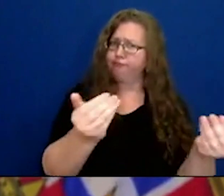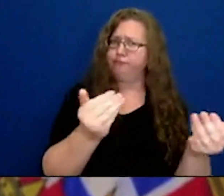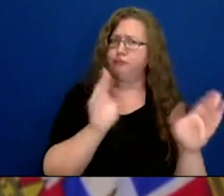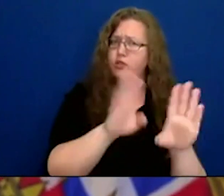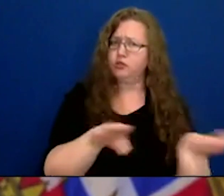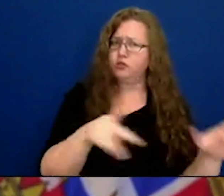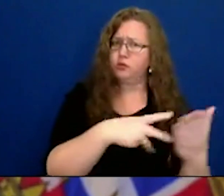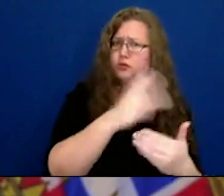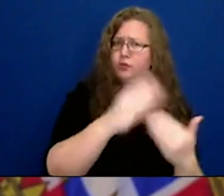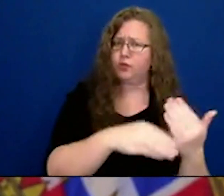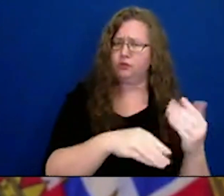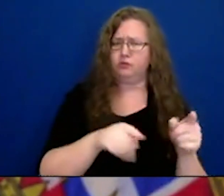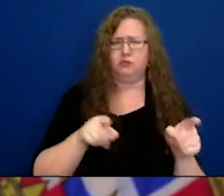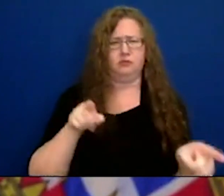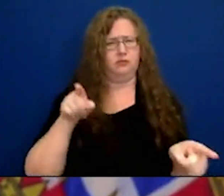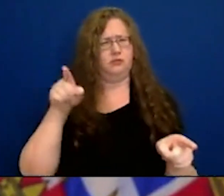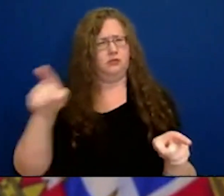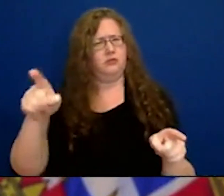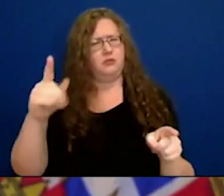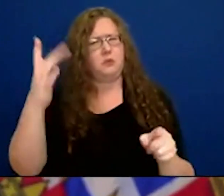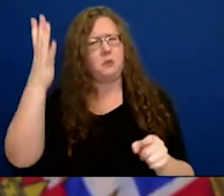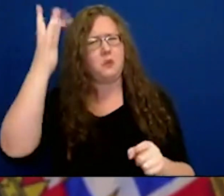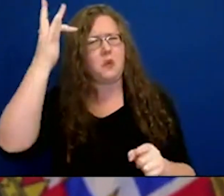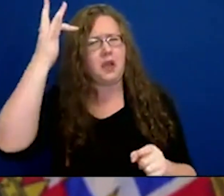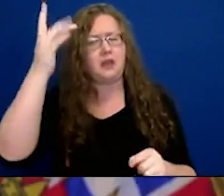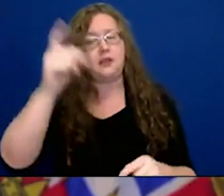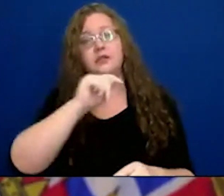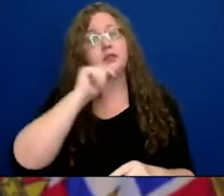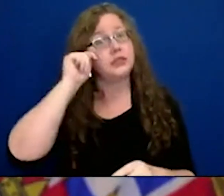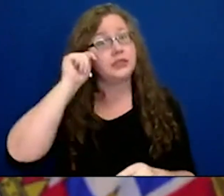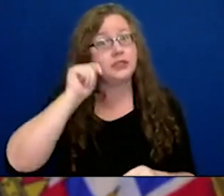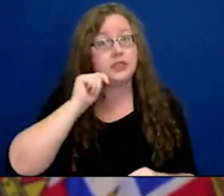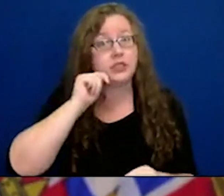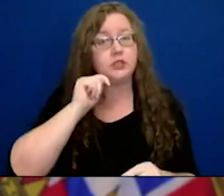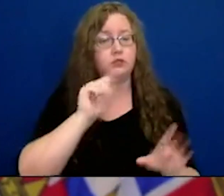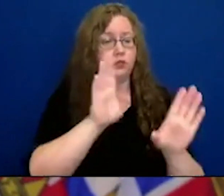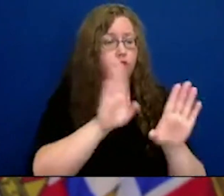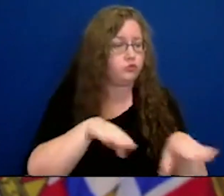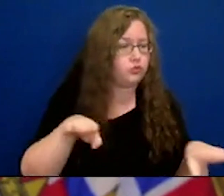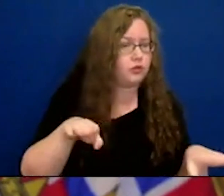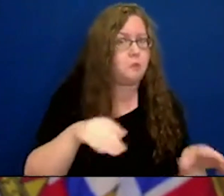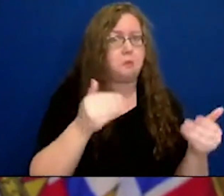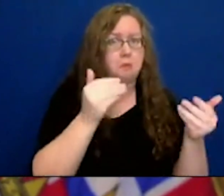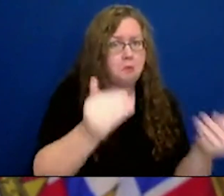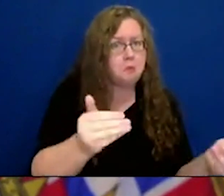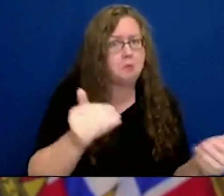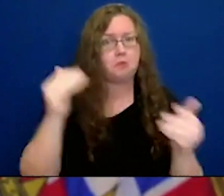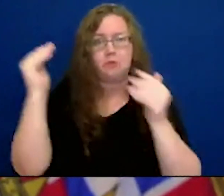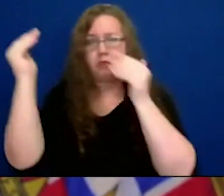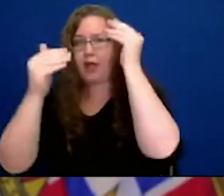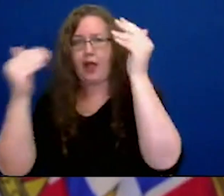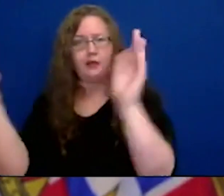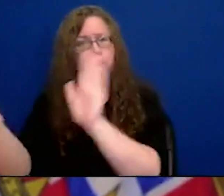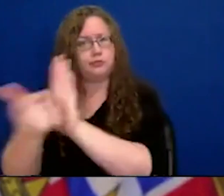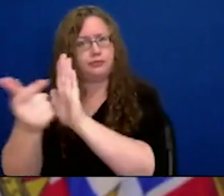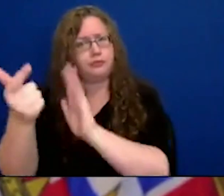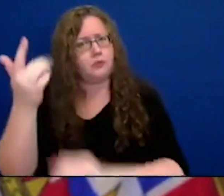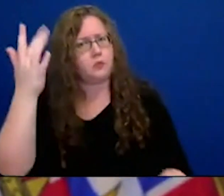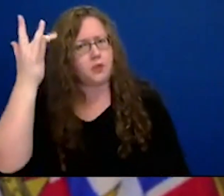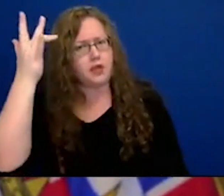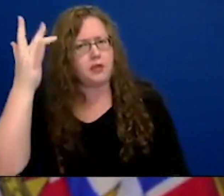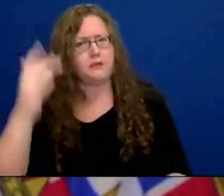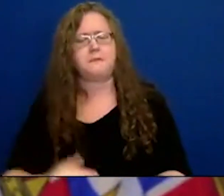question is why the big difference between what's allowed for kids and even teenagers and what's allowed for adults? Yeah,